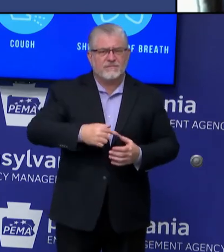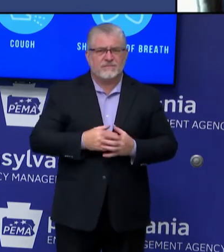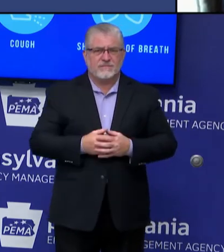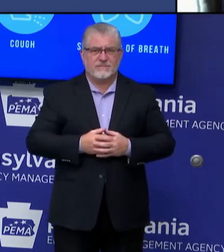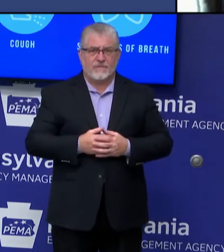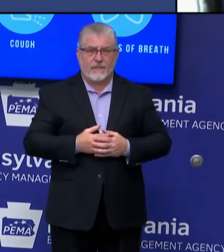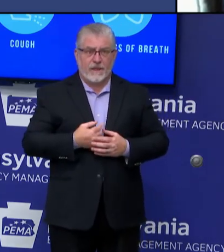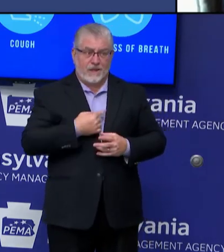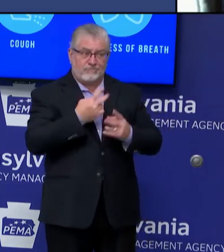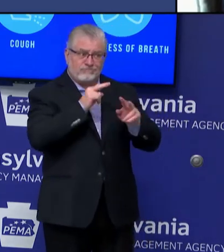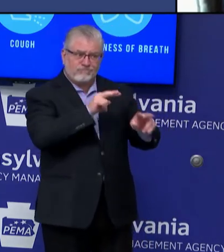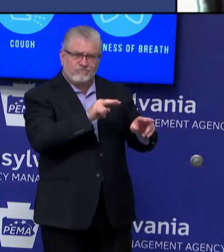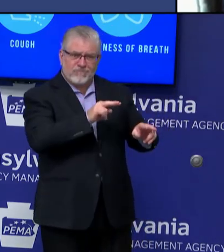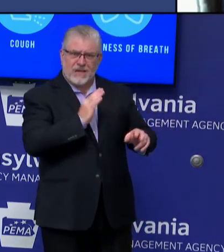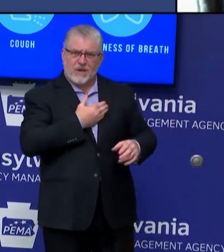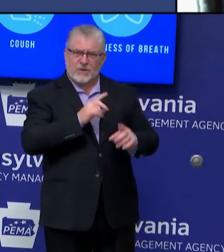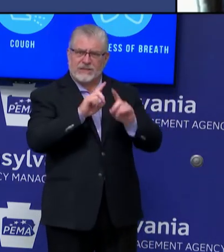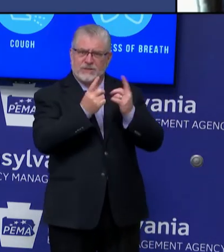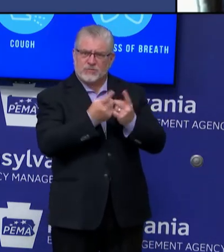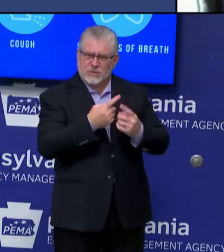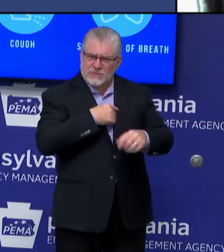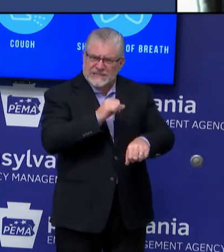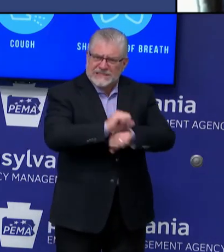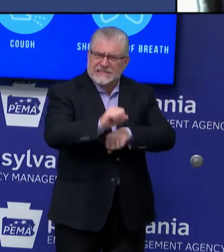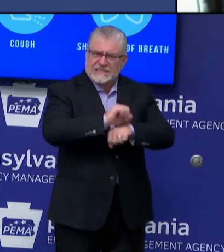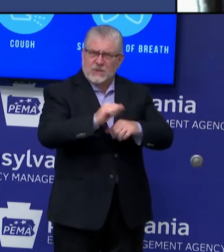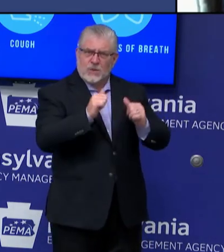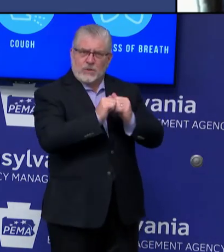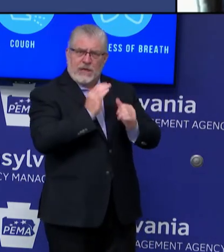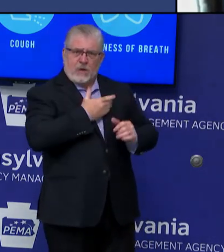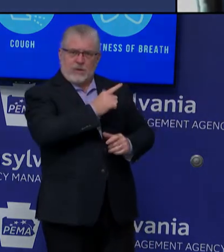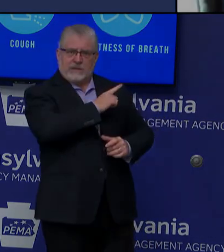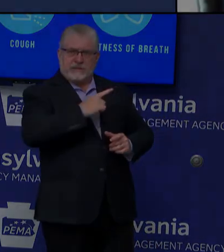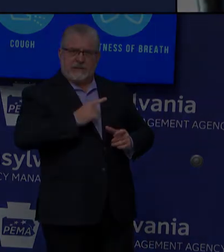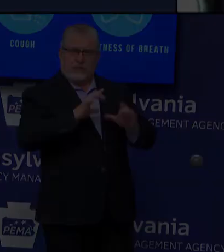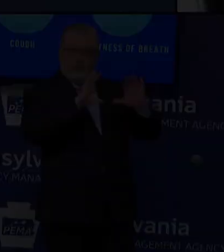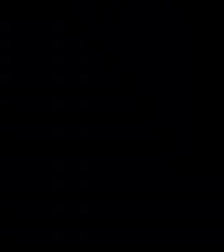going into the next legislative session as the new House Democratic Leader with our governor.